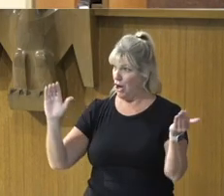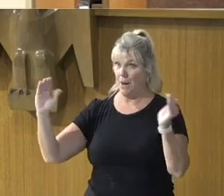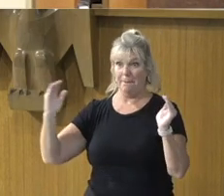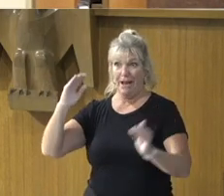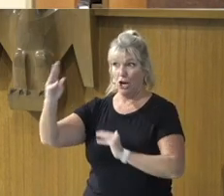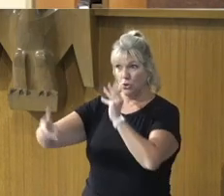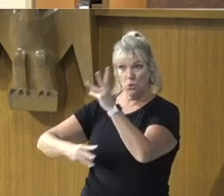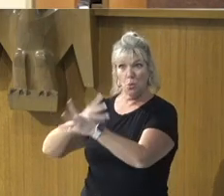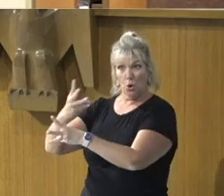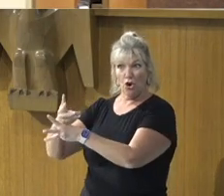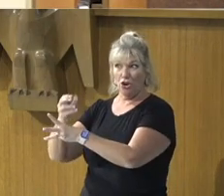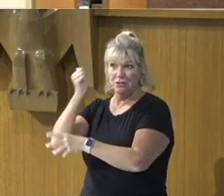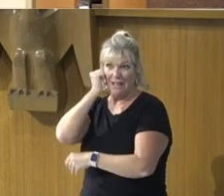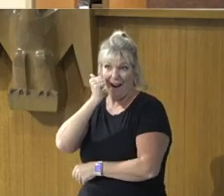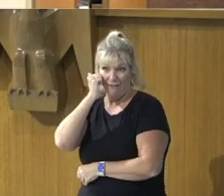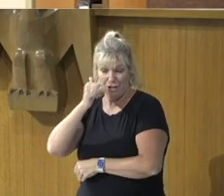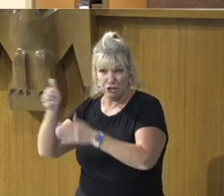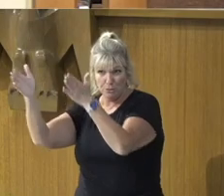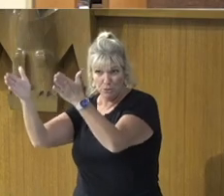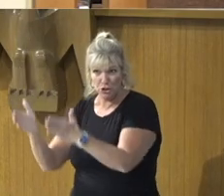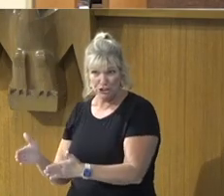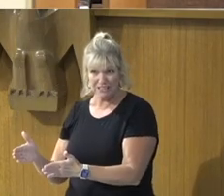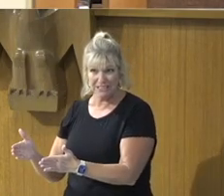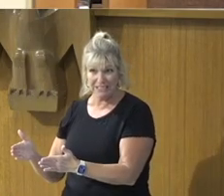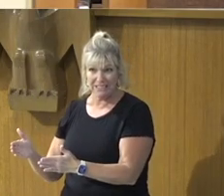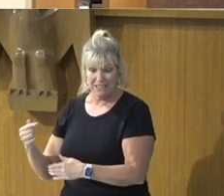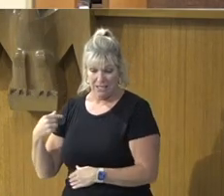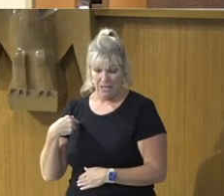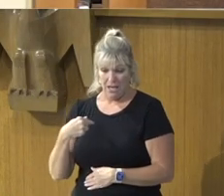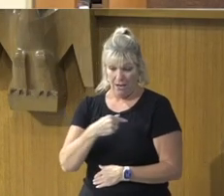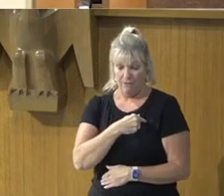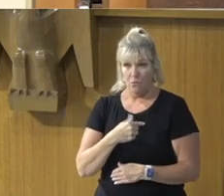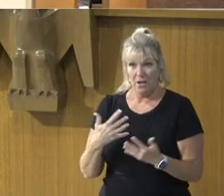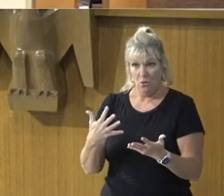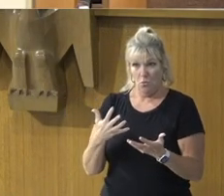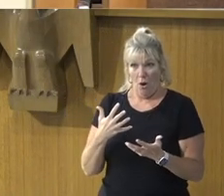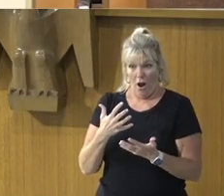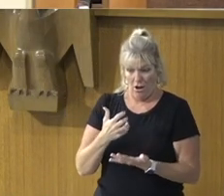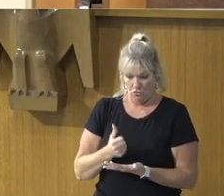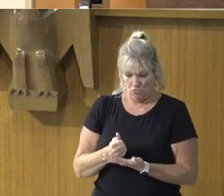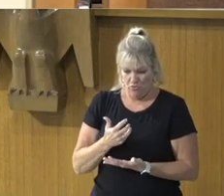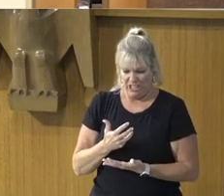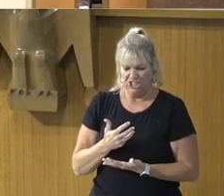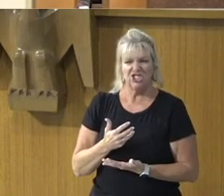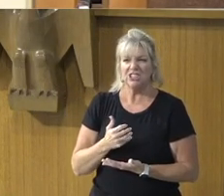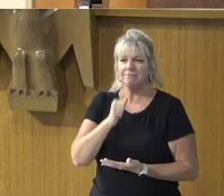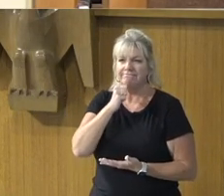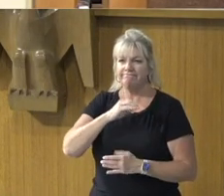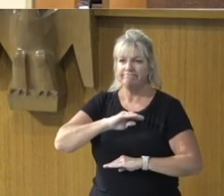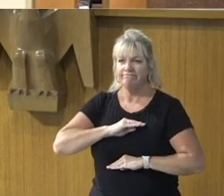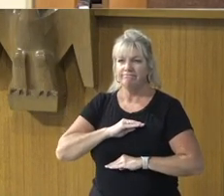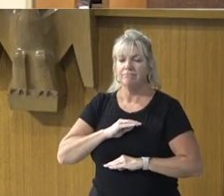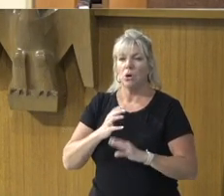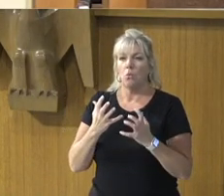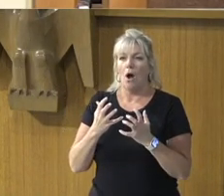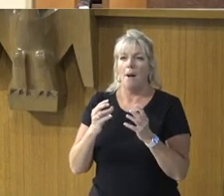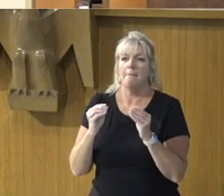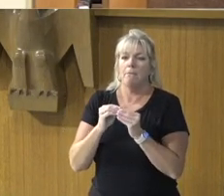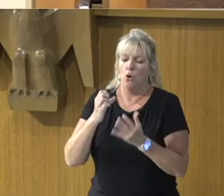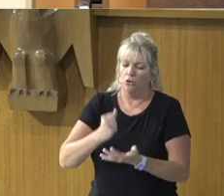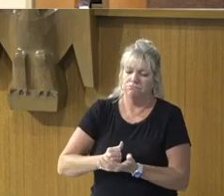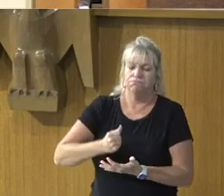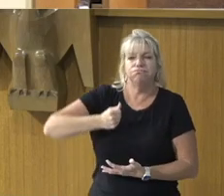average person, When we want to be even richer, And, Want to be even